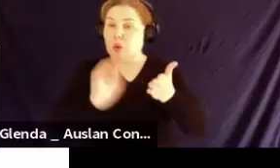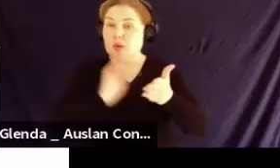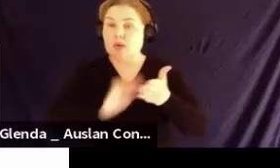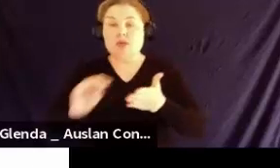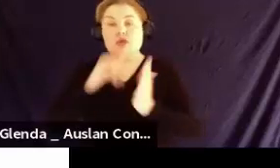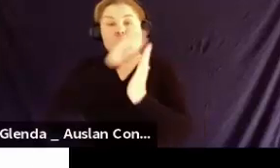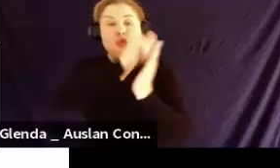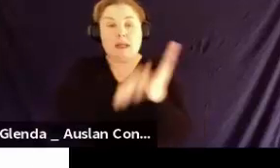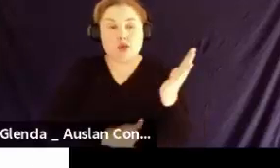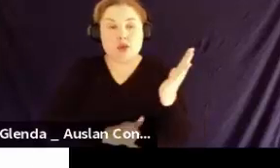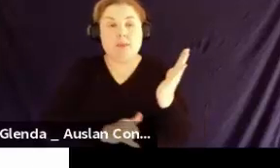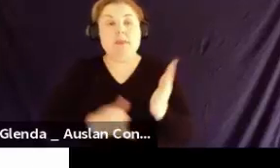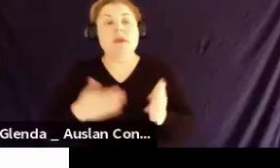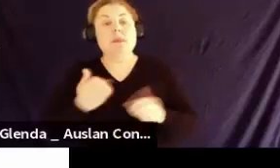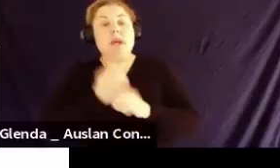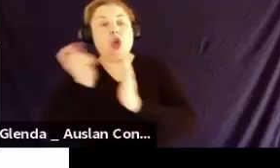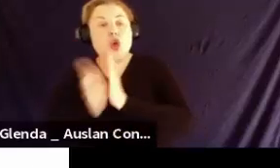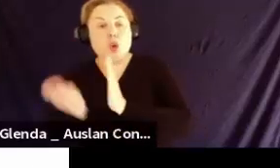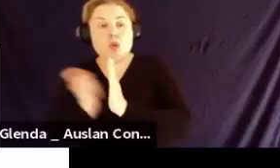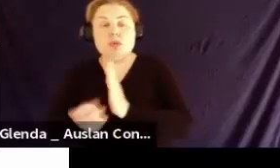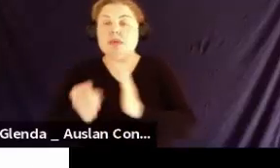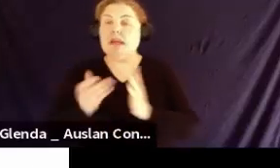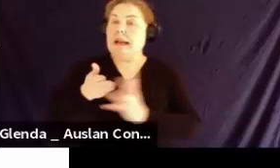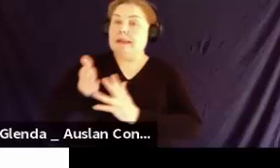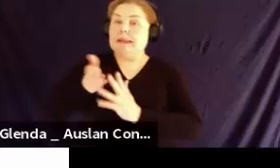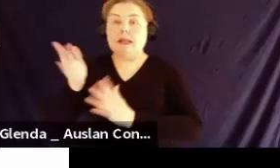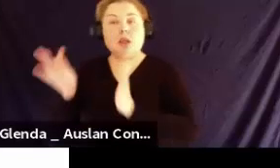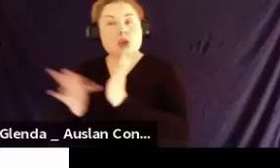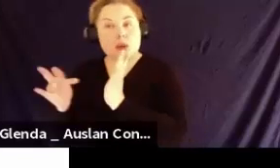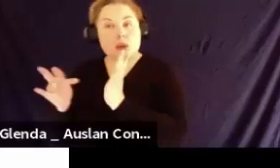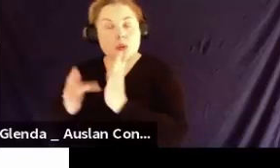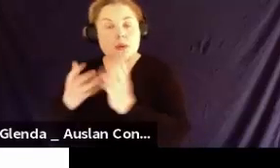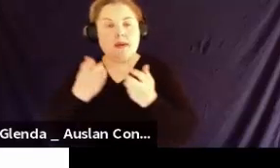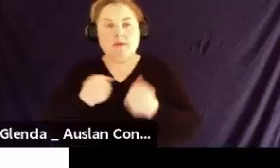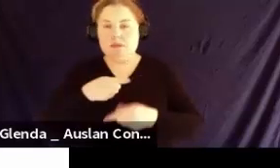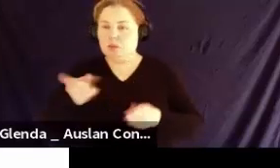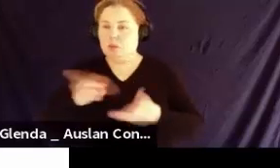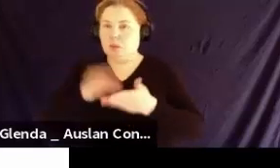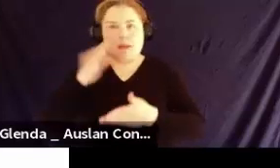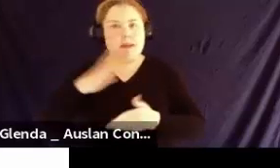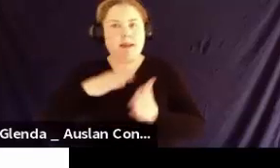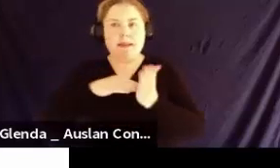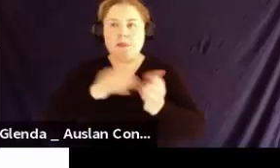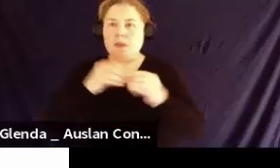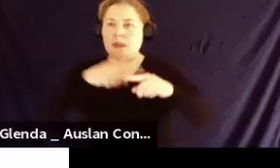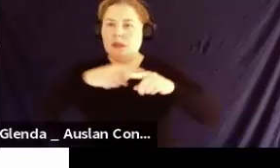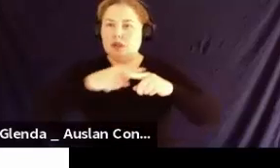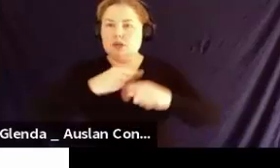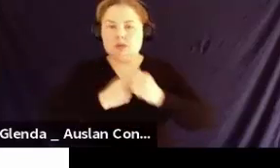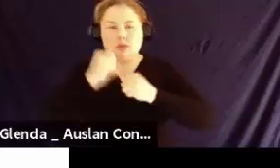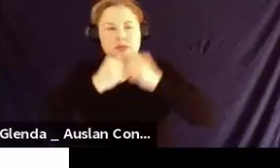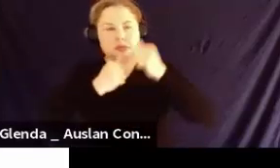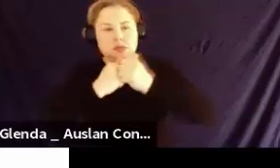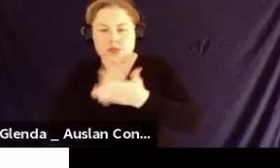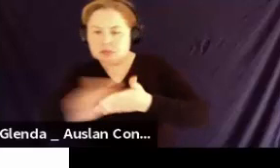they needed training and the use of that technology. They needed help with English grammar. They needed access